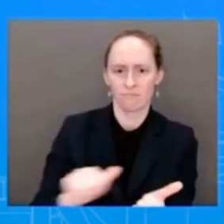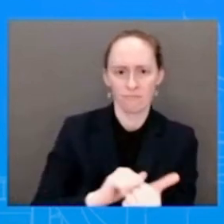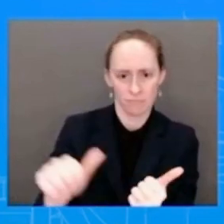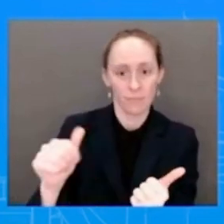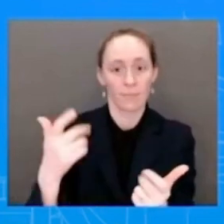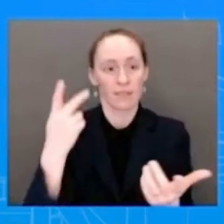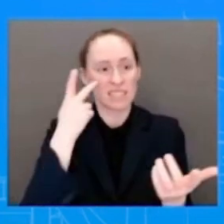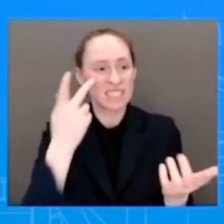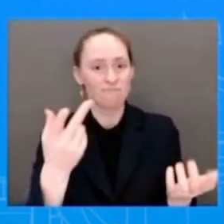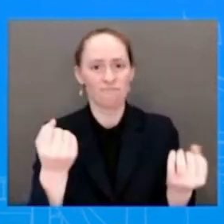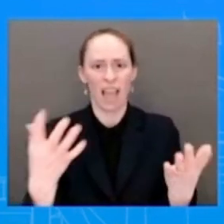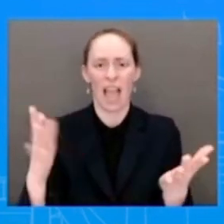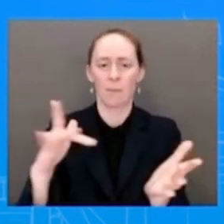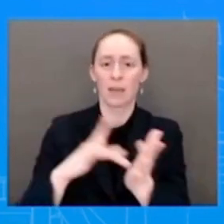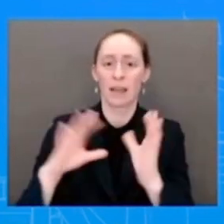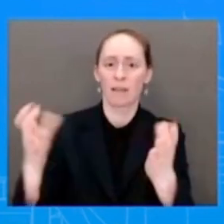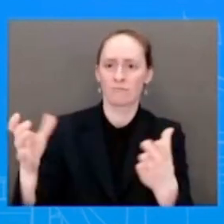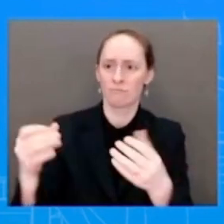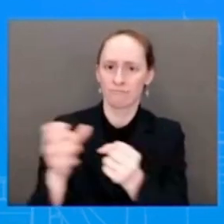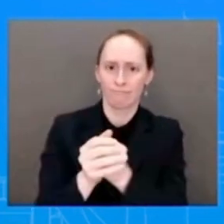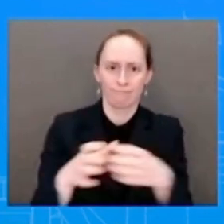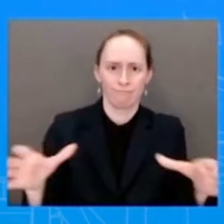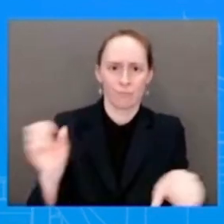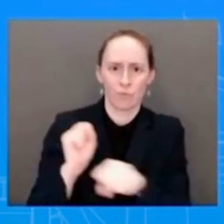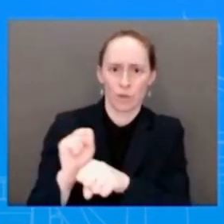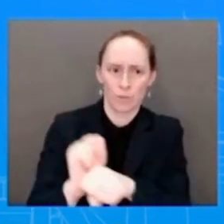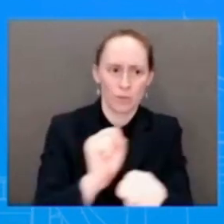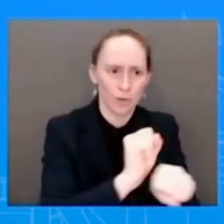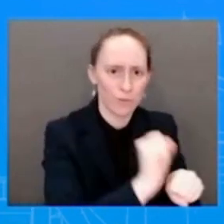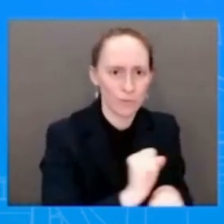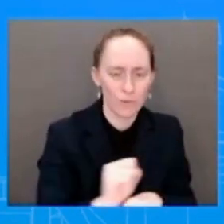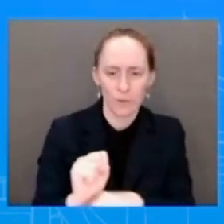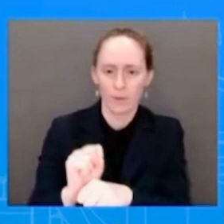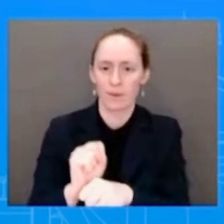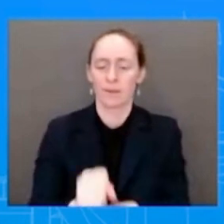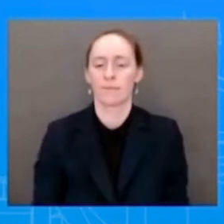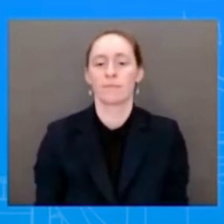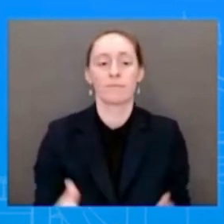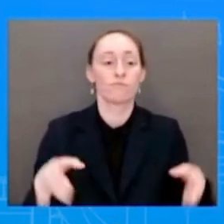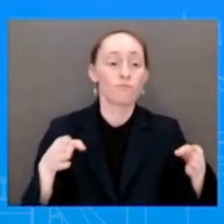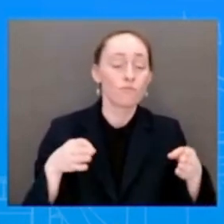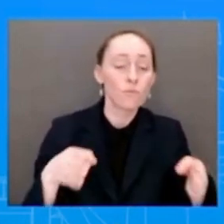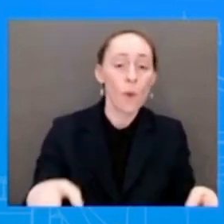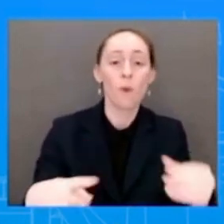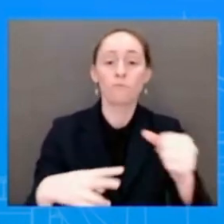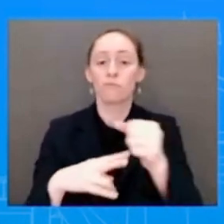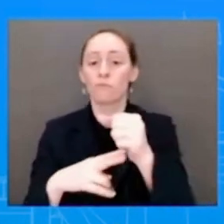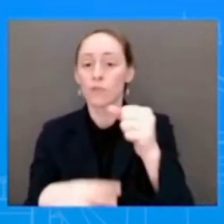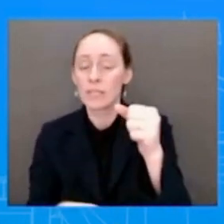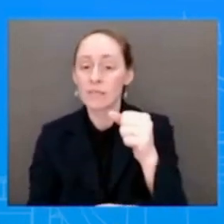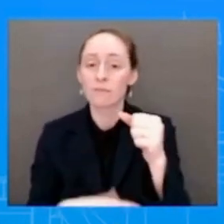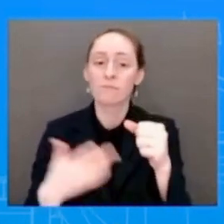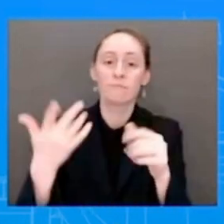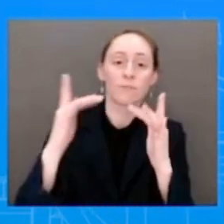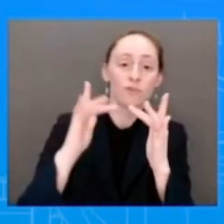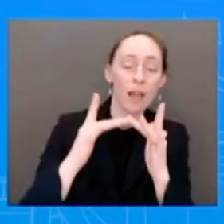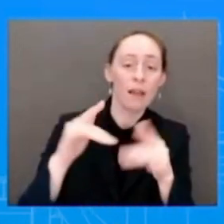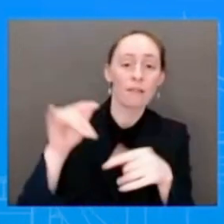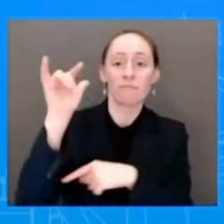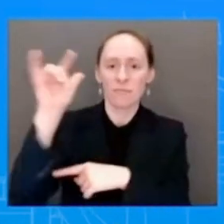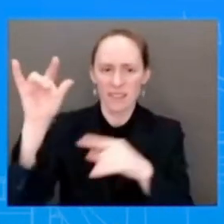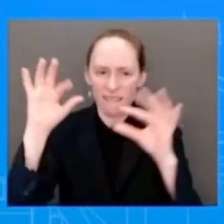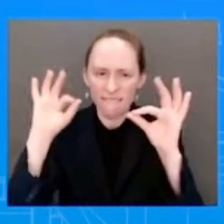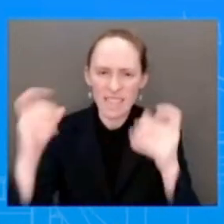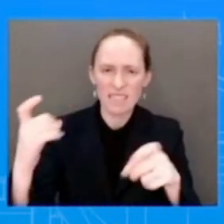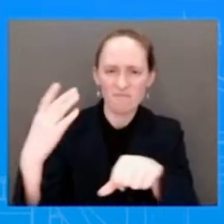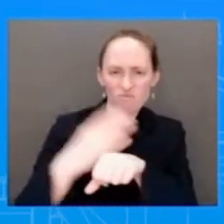people by fixing our roads, bridges, tunnels, lowering costs on everyday goods. Those are just a few examples that you will hear from the President. I